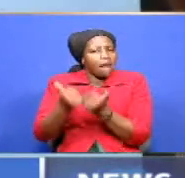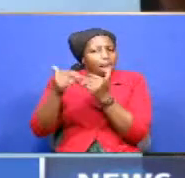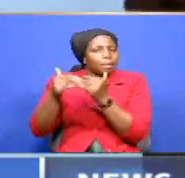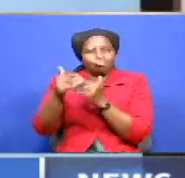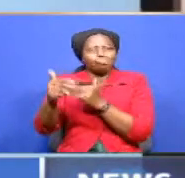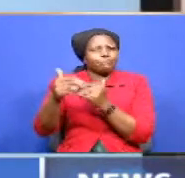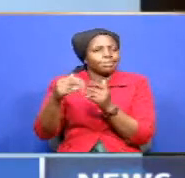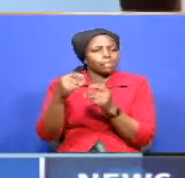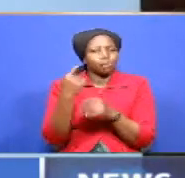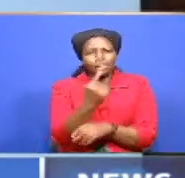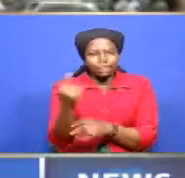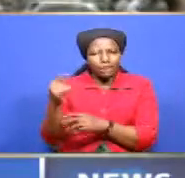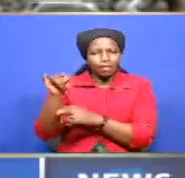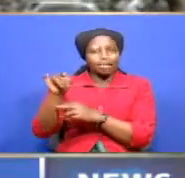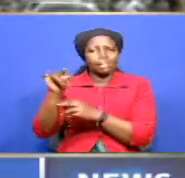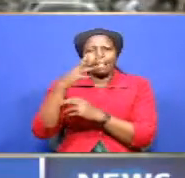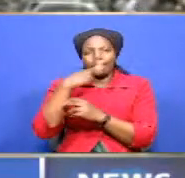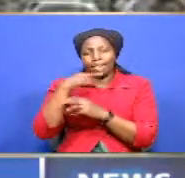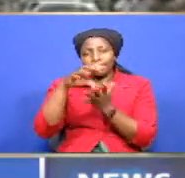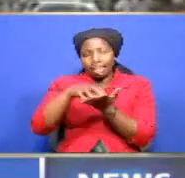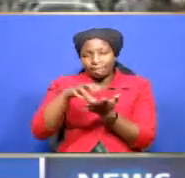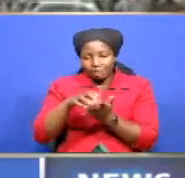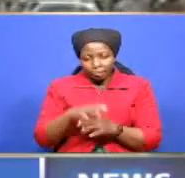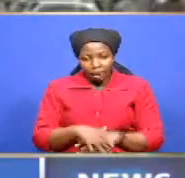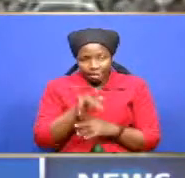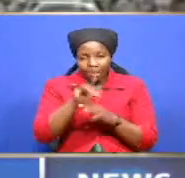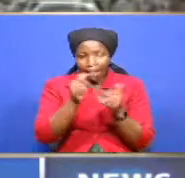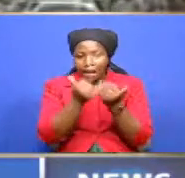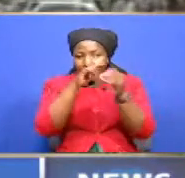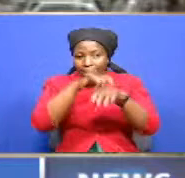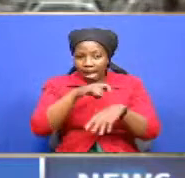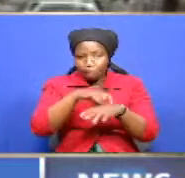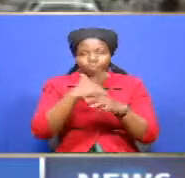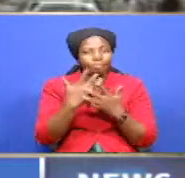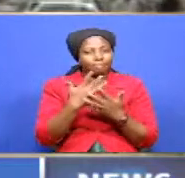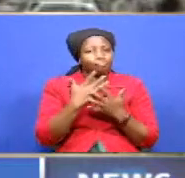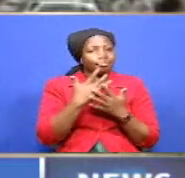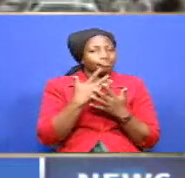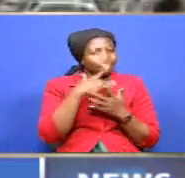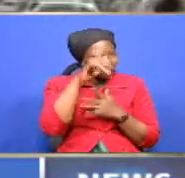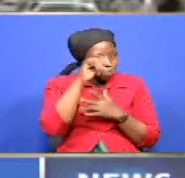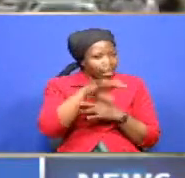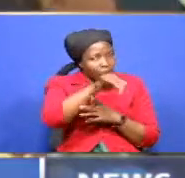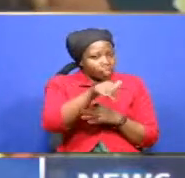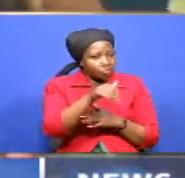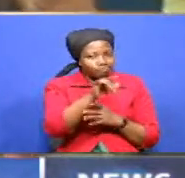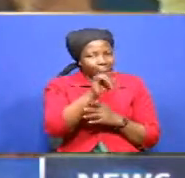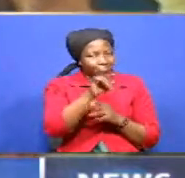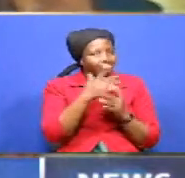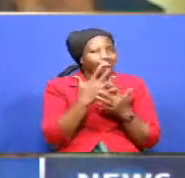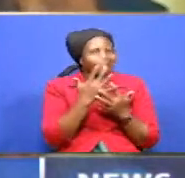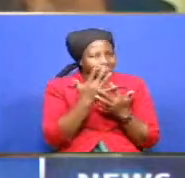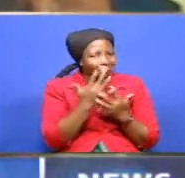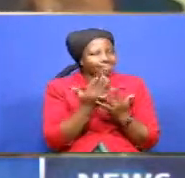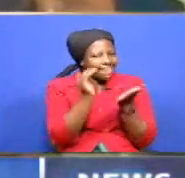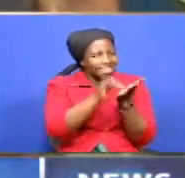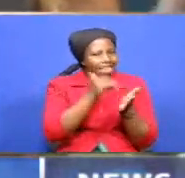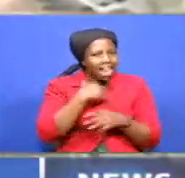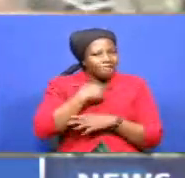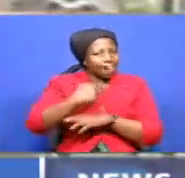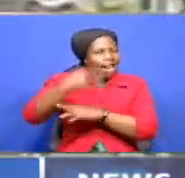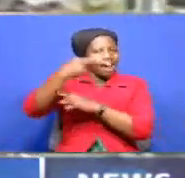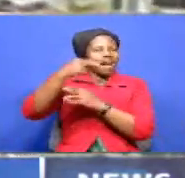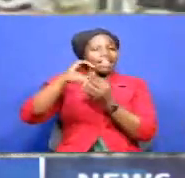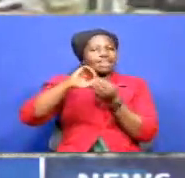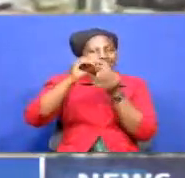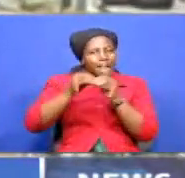to each of these red cases. The revelation came in a spotlight shown on Mombasa County once again after registering a huge number